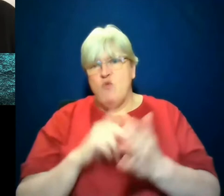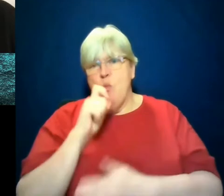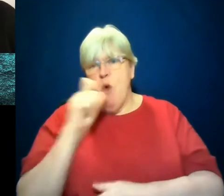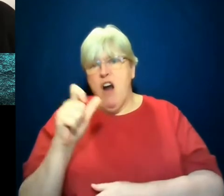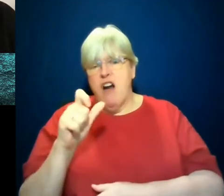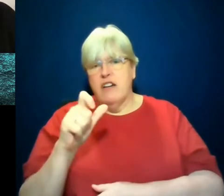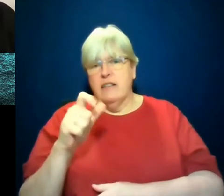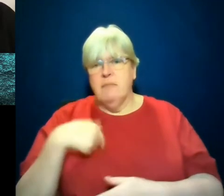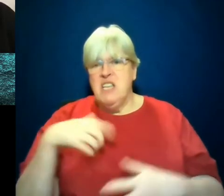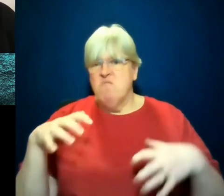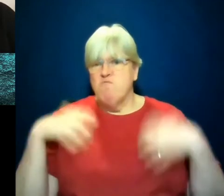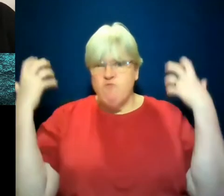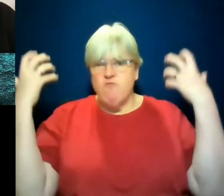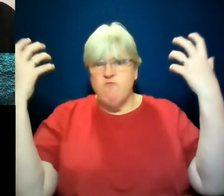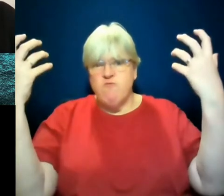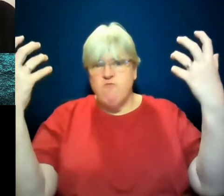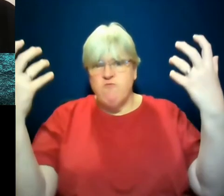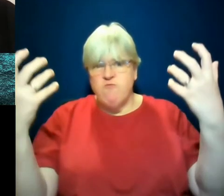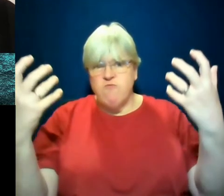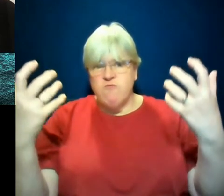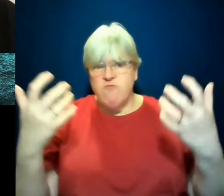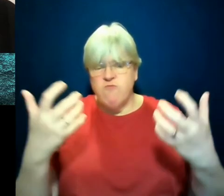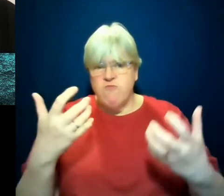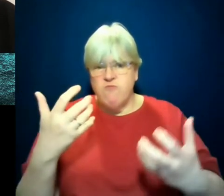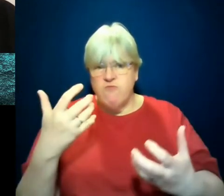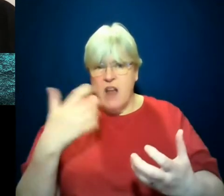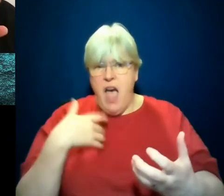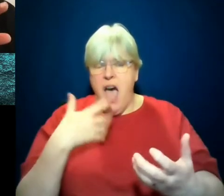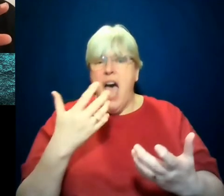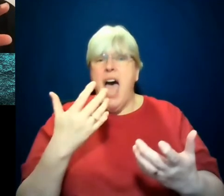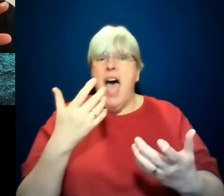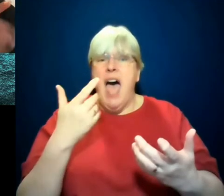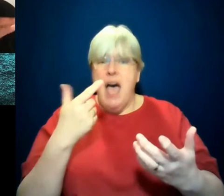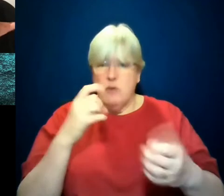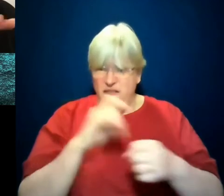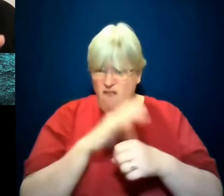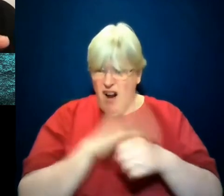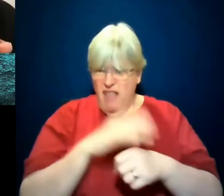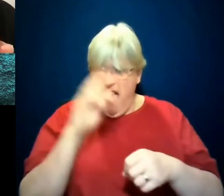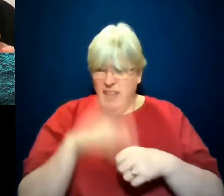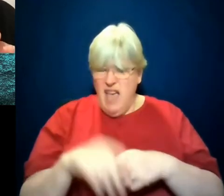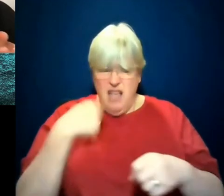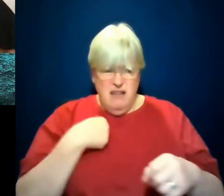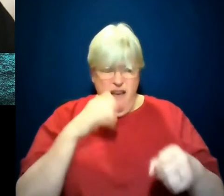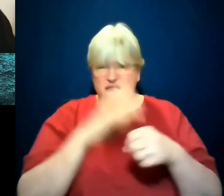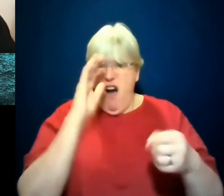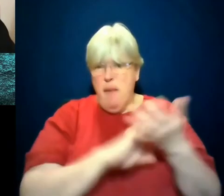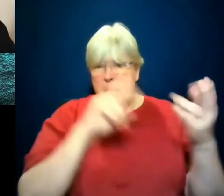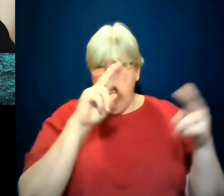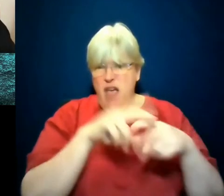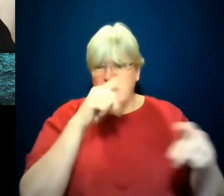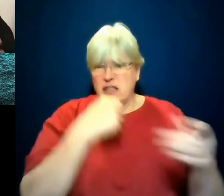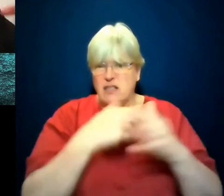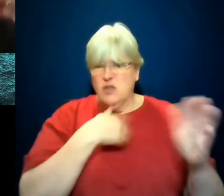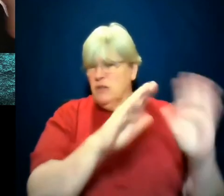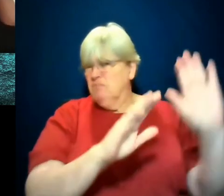lost it. I was like, excuse my language. Fuck that kid. Fuck that kid's parents. Don't come anywhere near me. And in fact, when